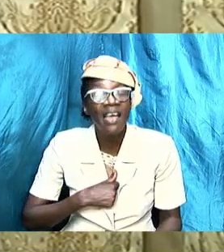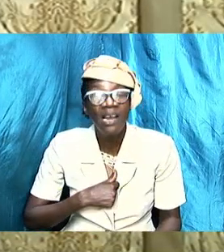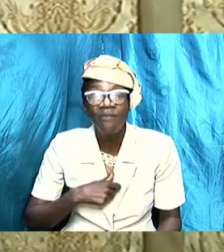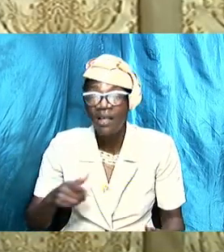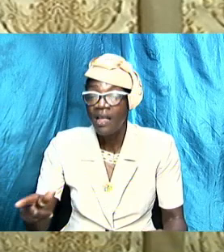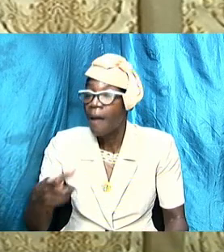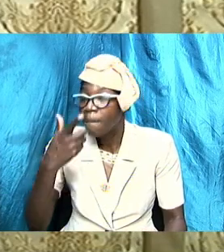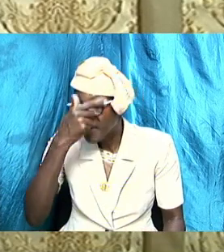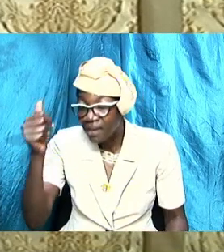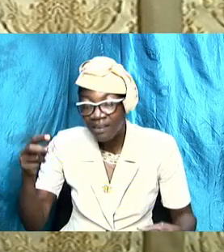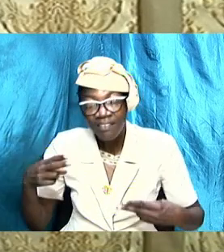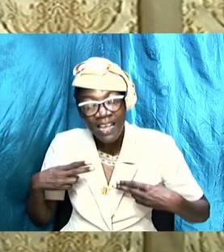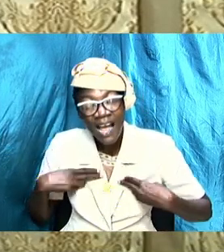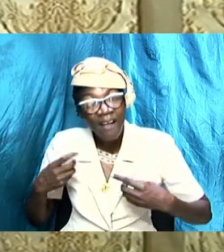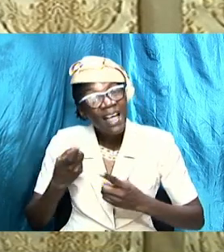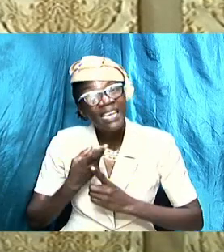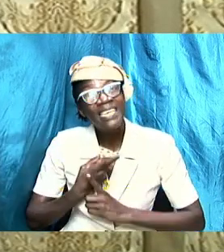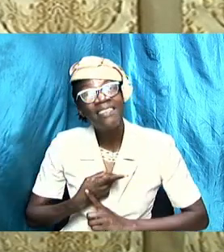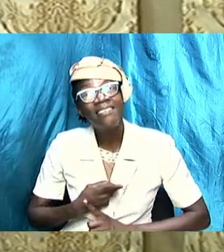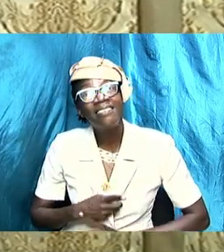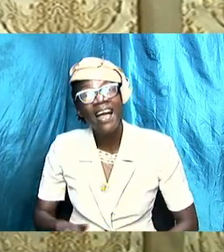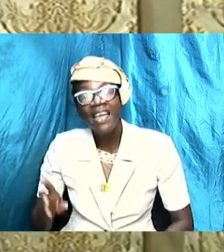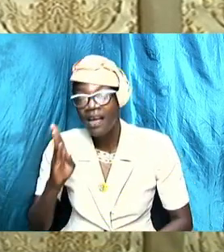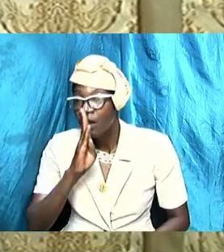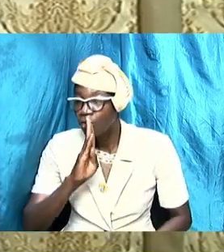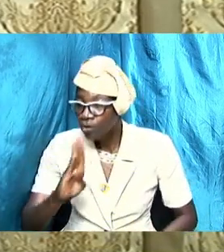desire to be treated